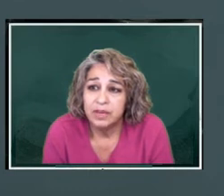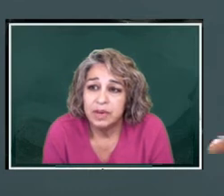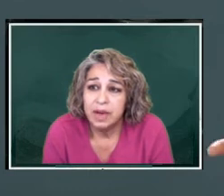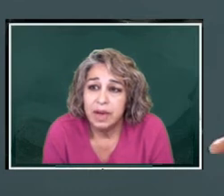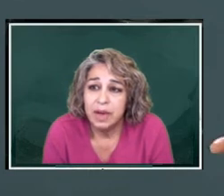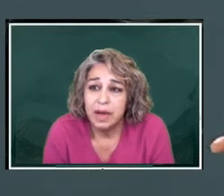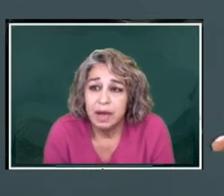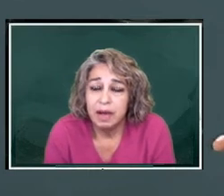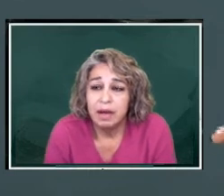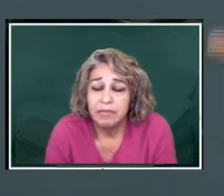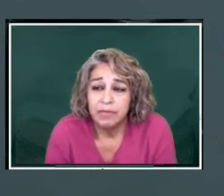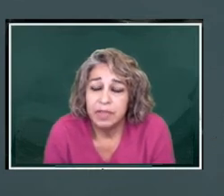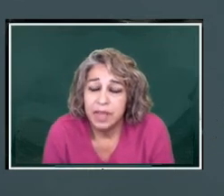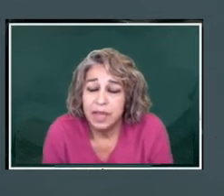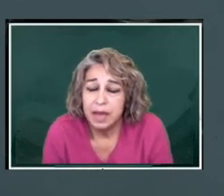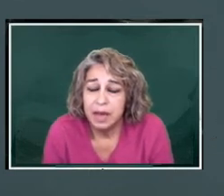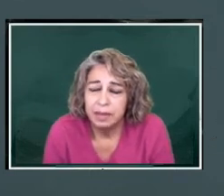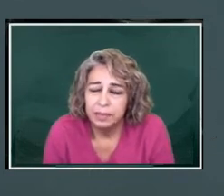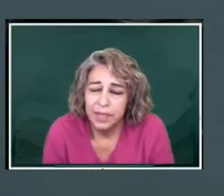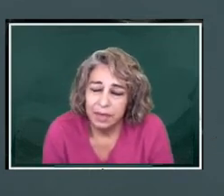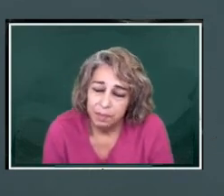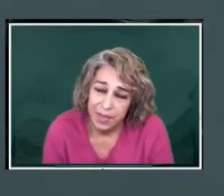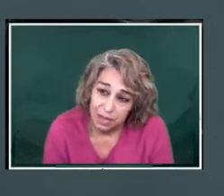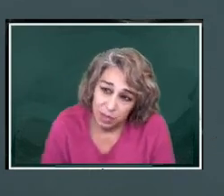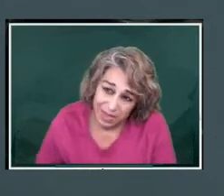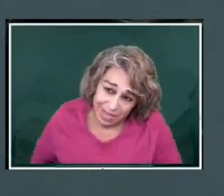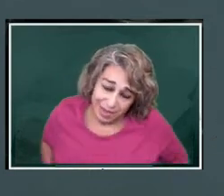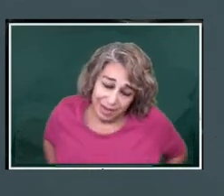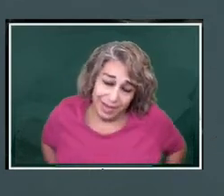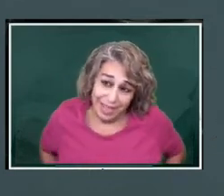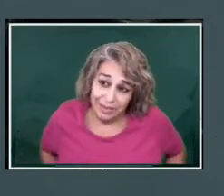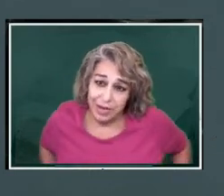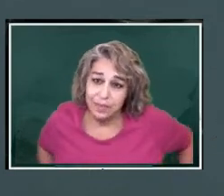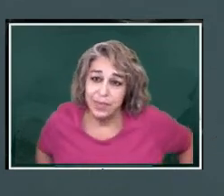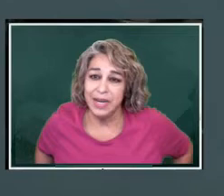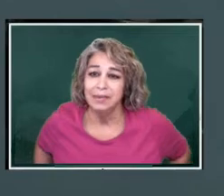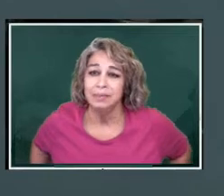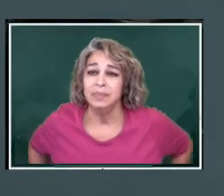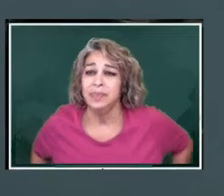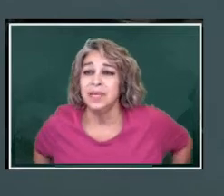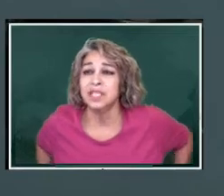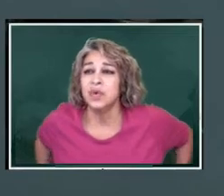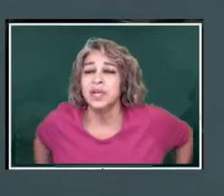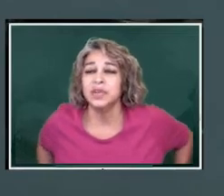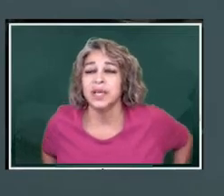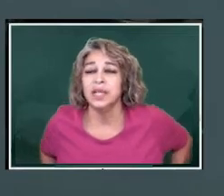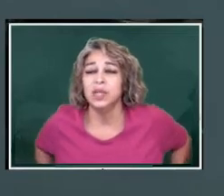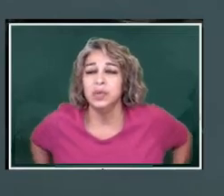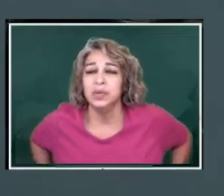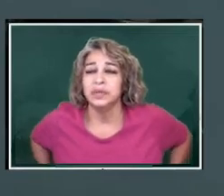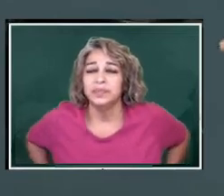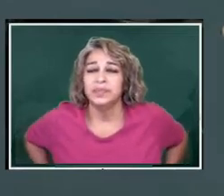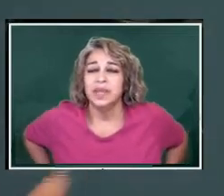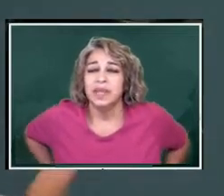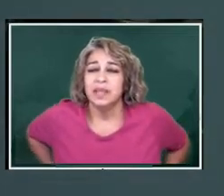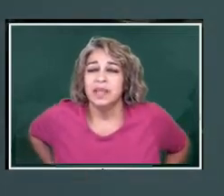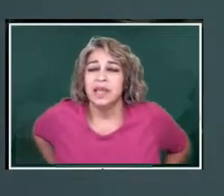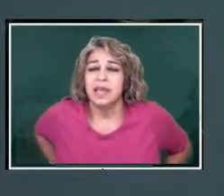for, uh, for the, uh, bill with the, uh, electric company is going to include